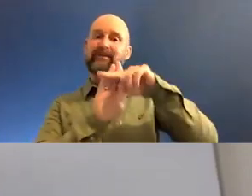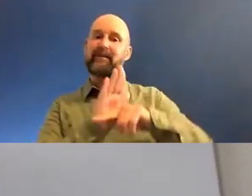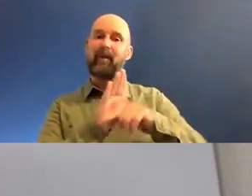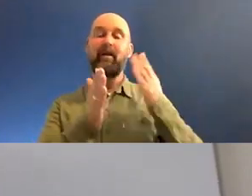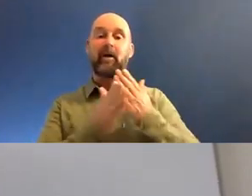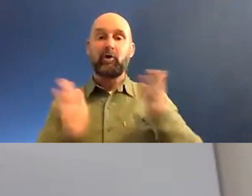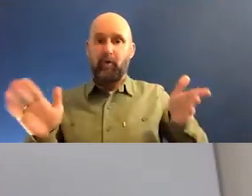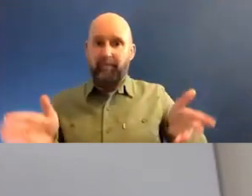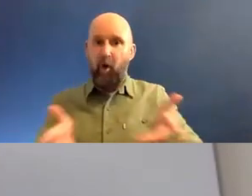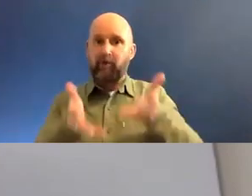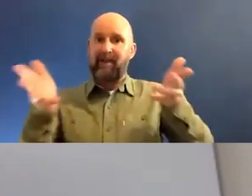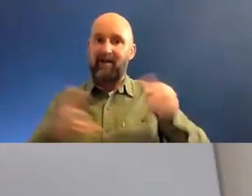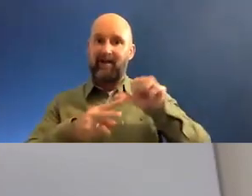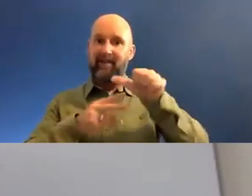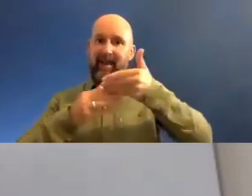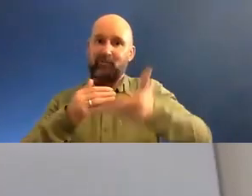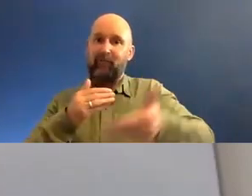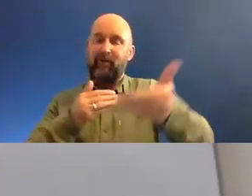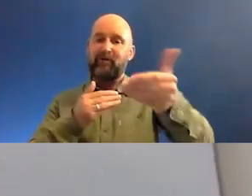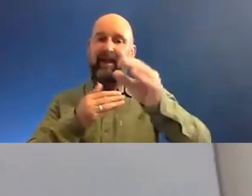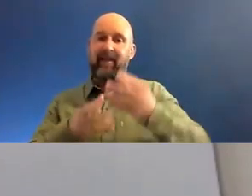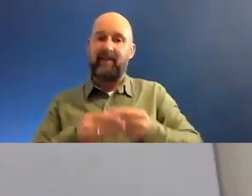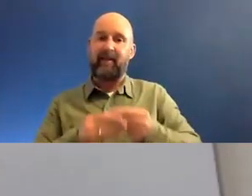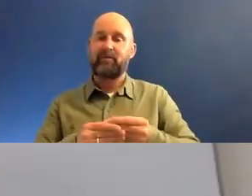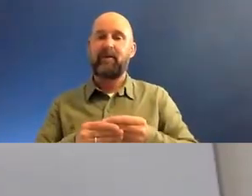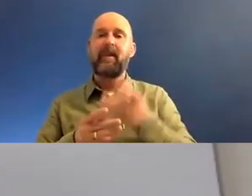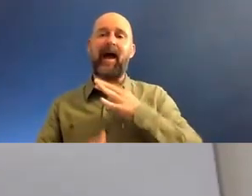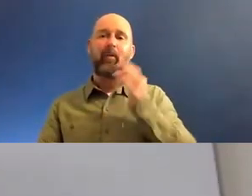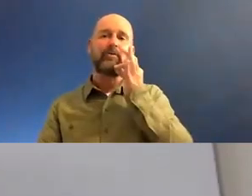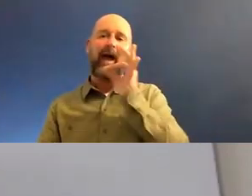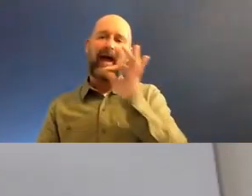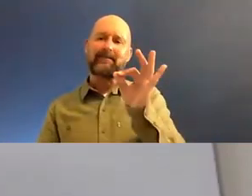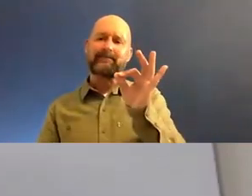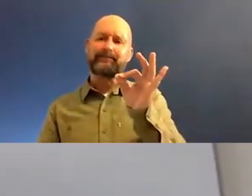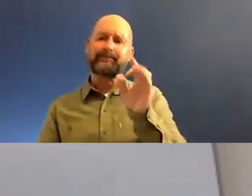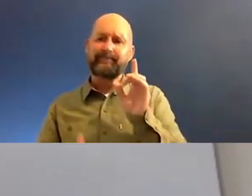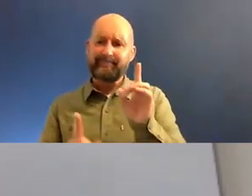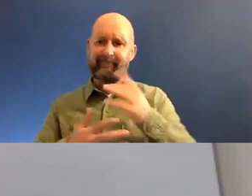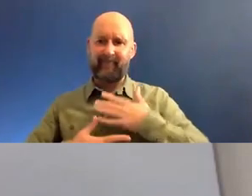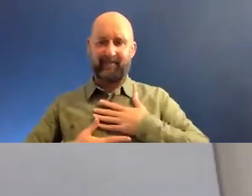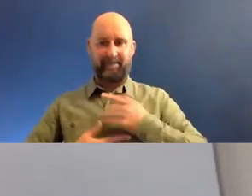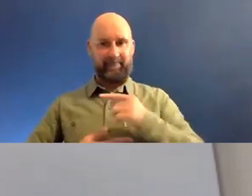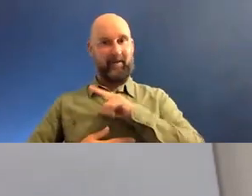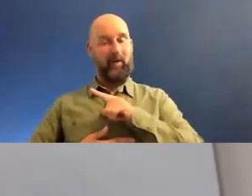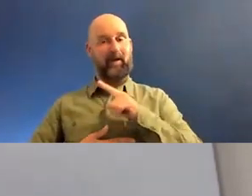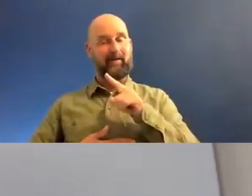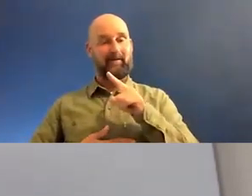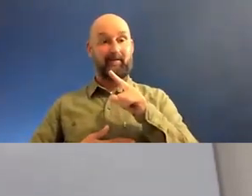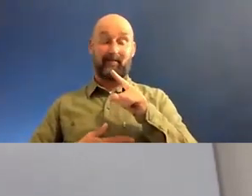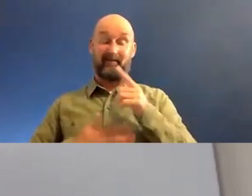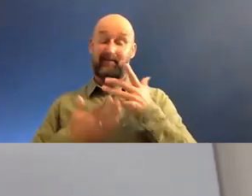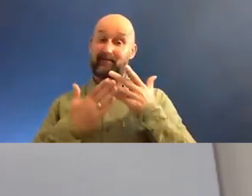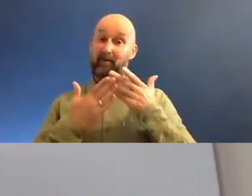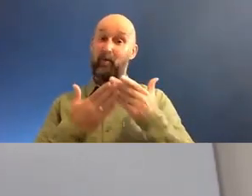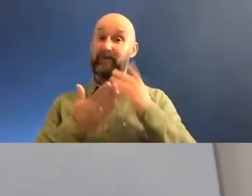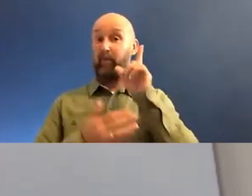in their values, in their art, whatever it may be. I would just like to ask, you know, as a Muslim woman in the community, I